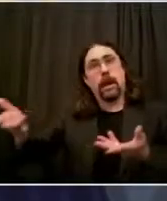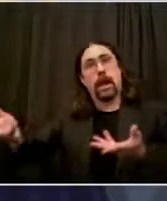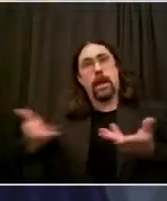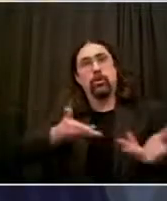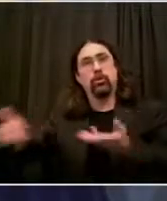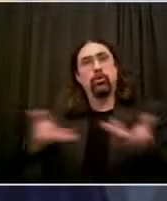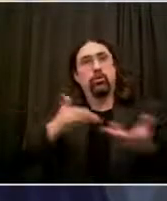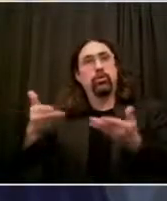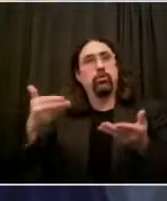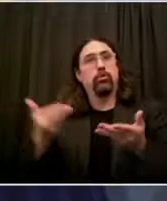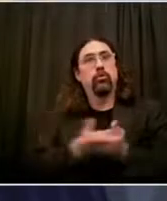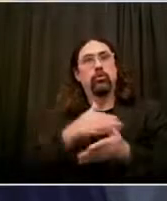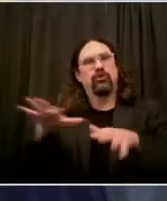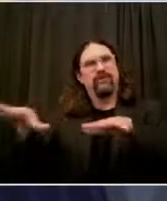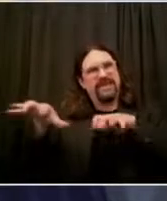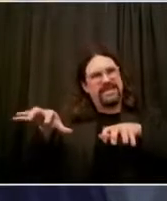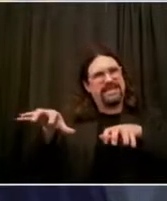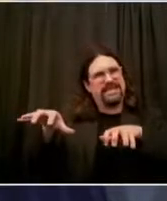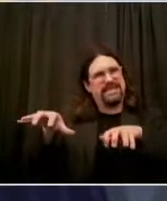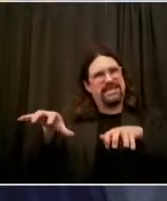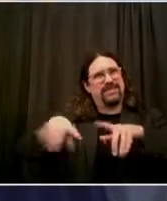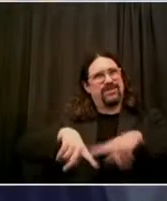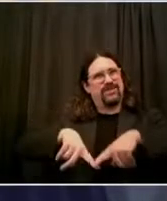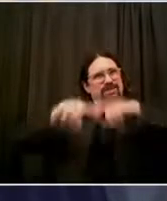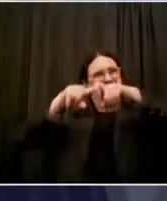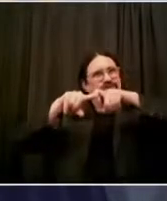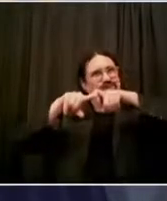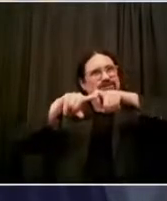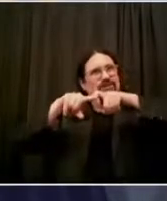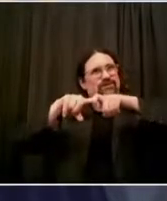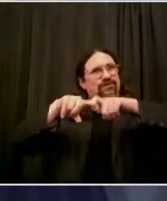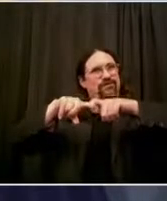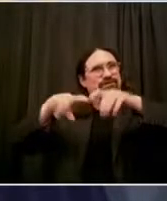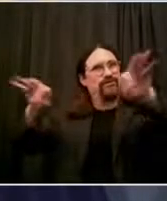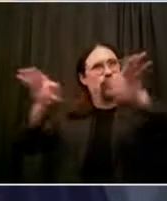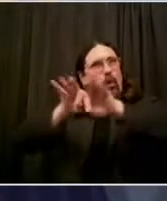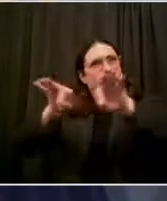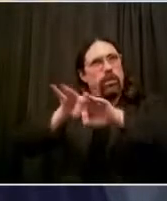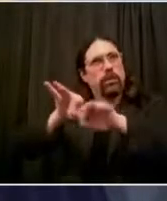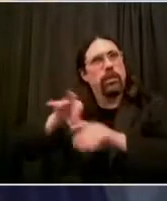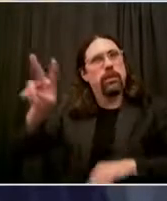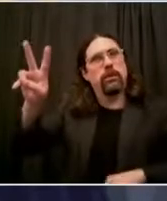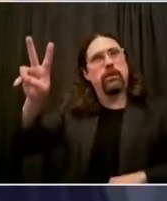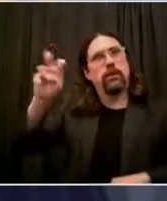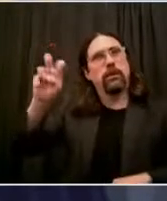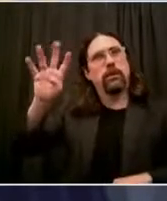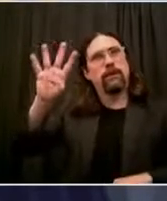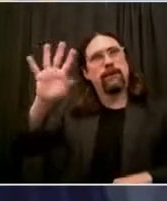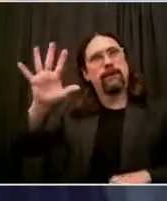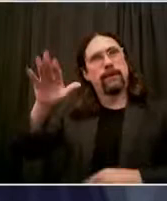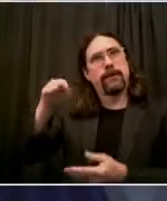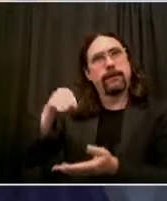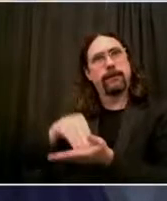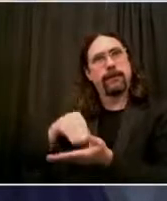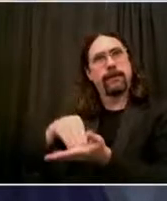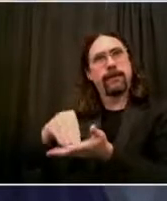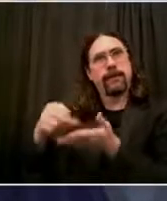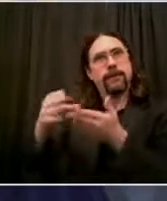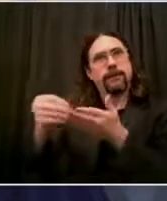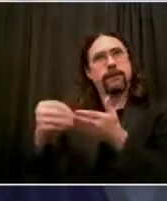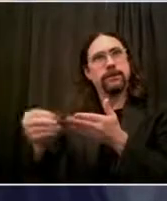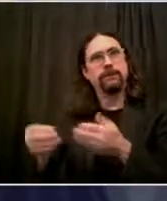to 35,000, which is the same amount that was enforced from 2011 to 2016.